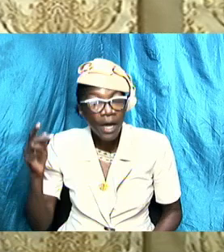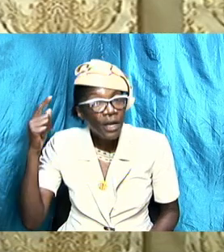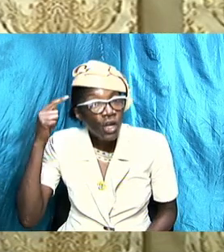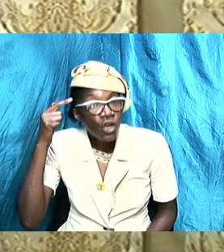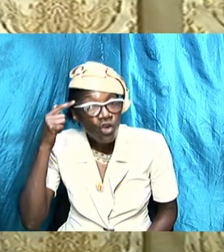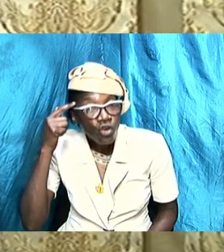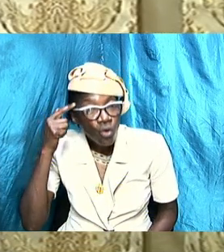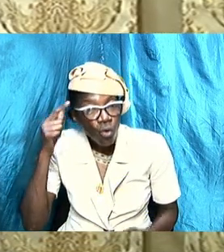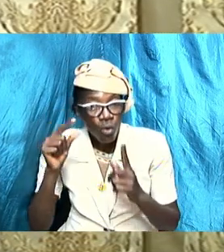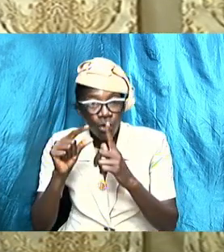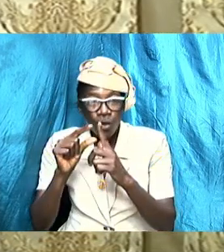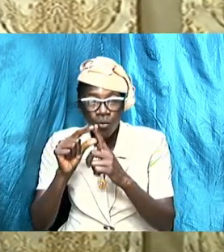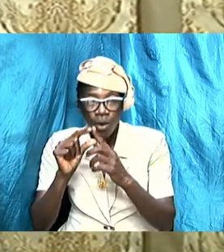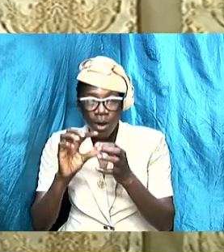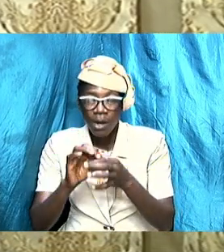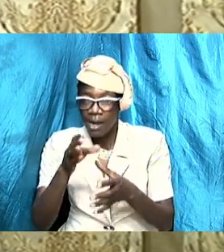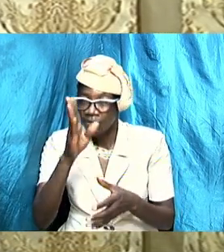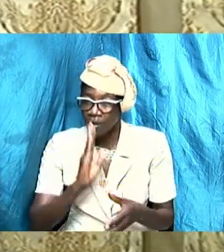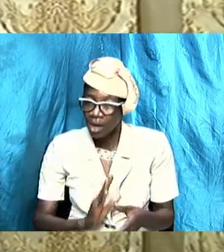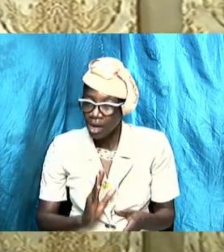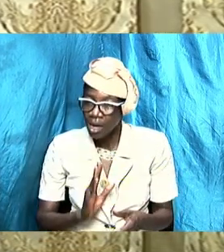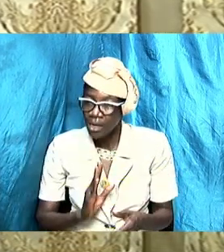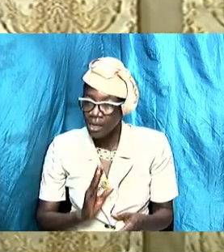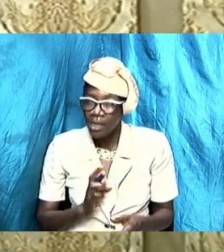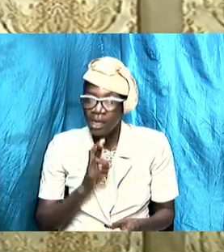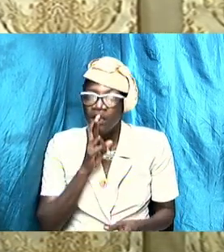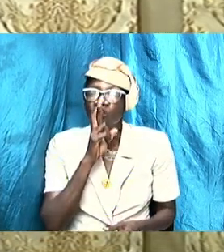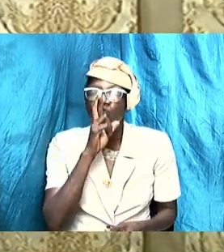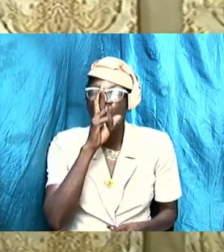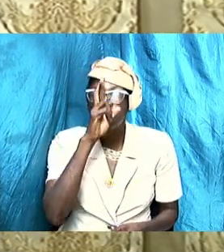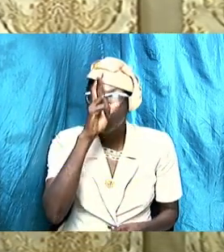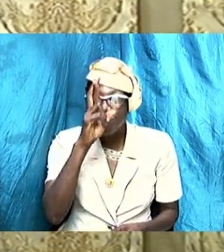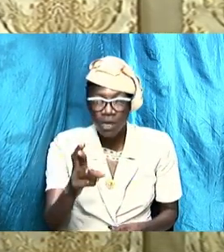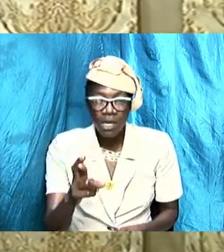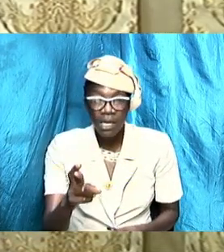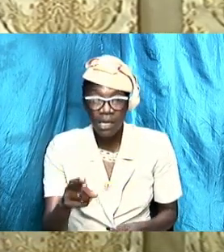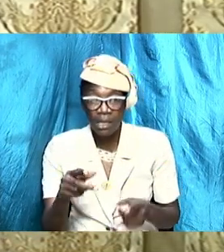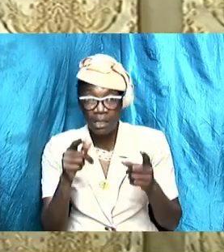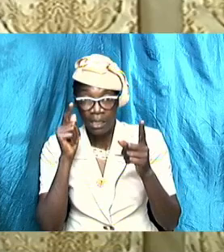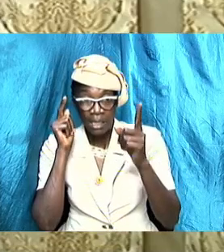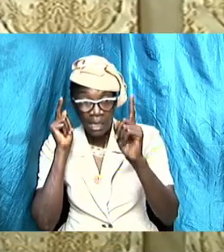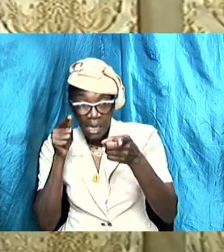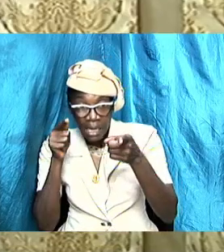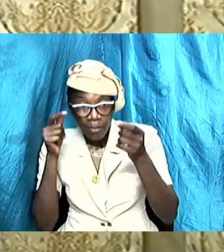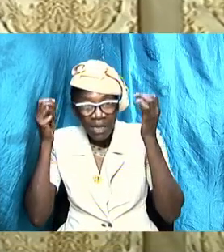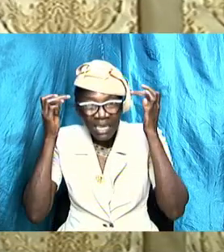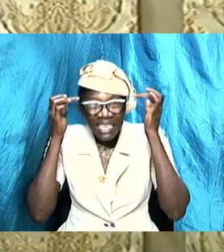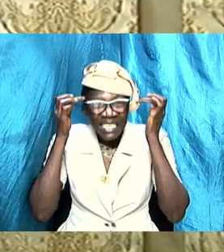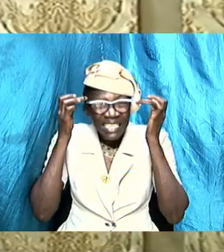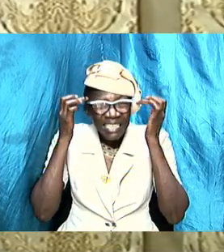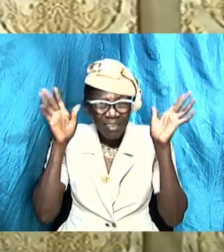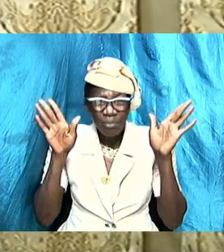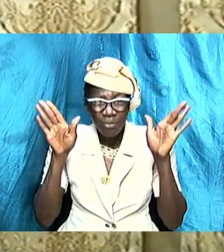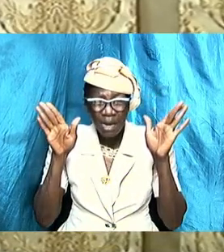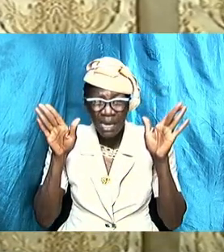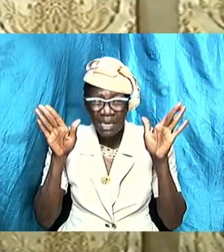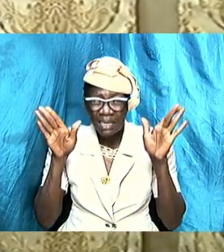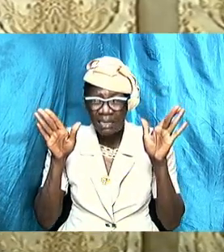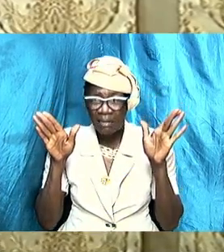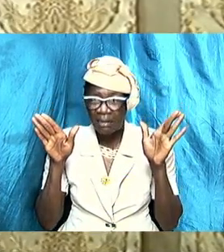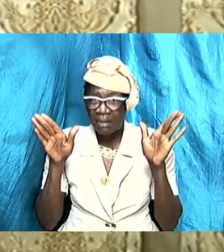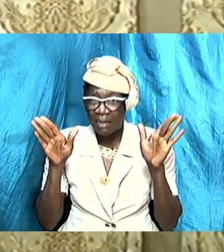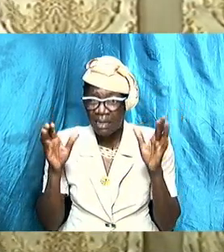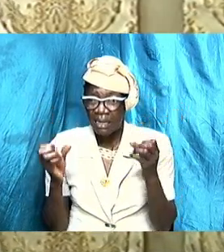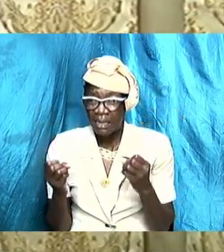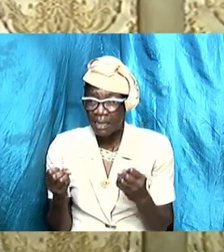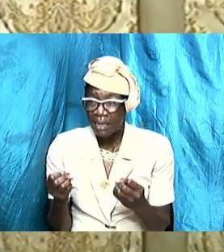God is paramount I am surprised at the amount of saints